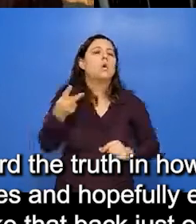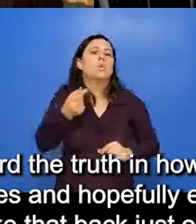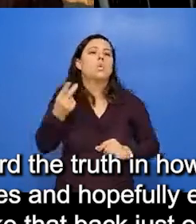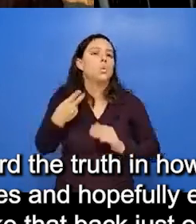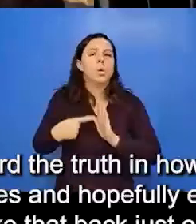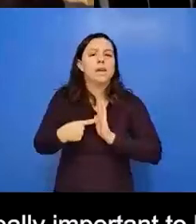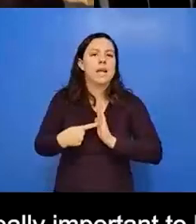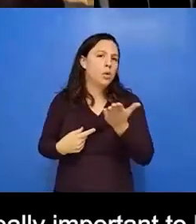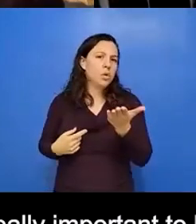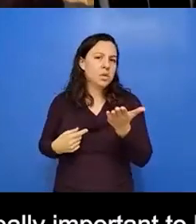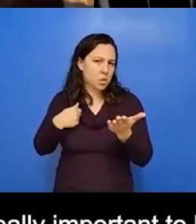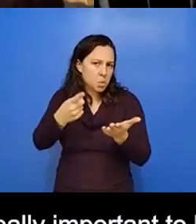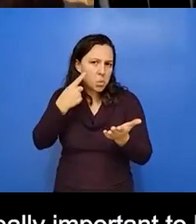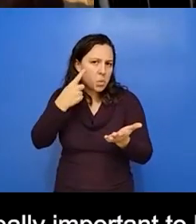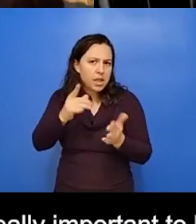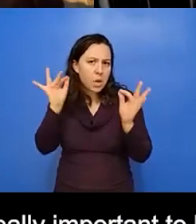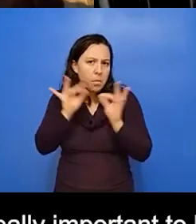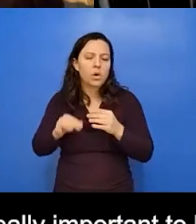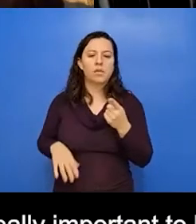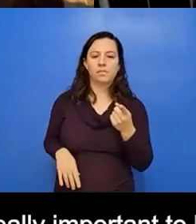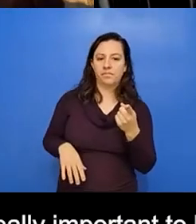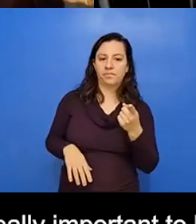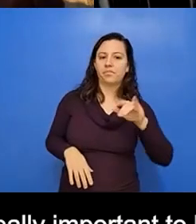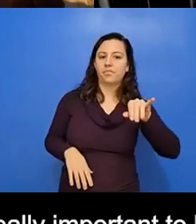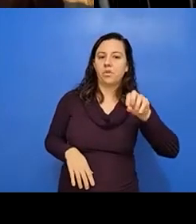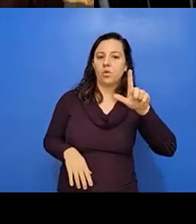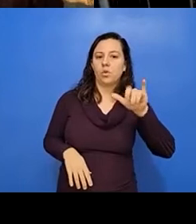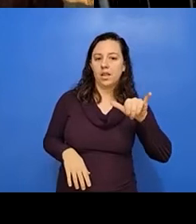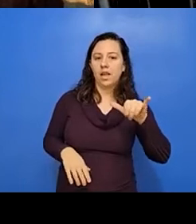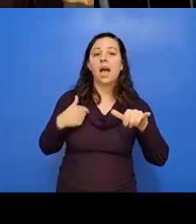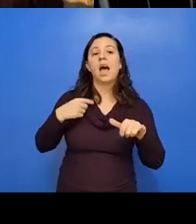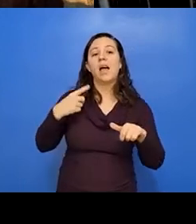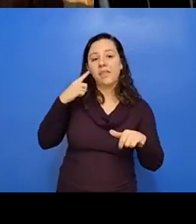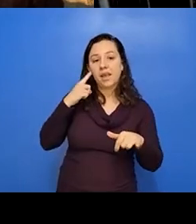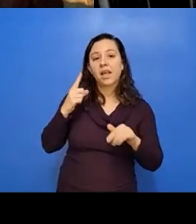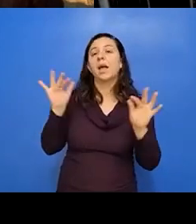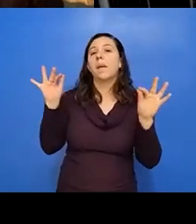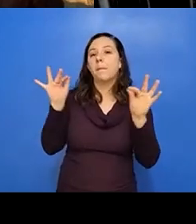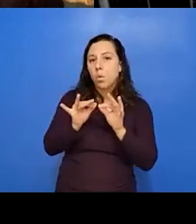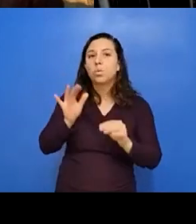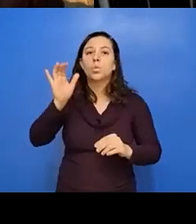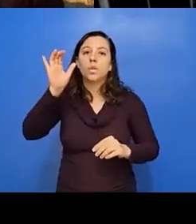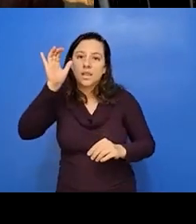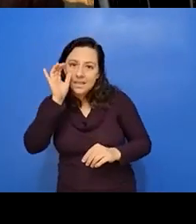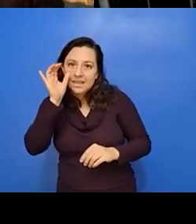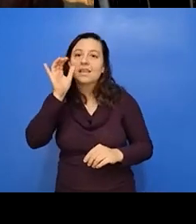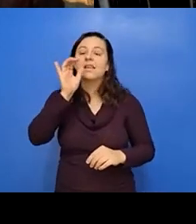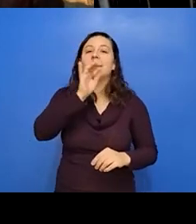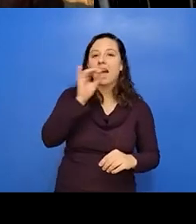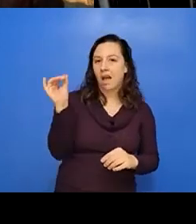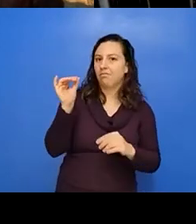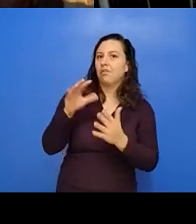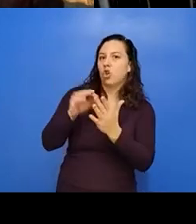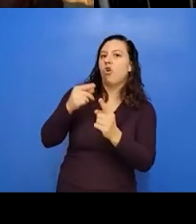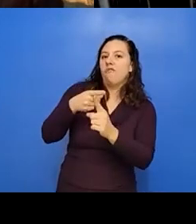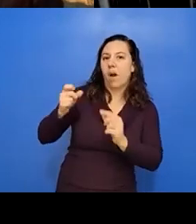might find important. Well, I think it's really important to listen and learn from the people FUBU for us bias, right? It's not